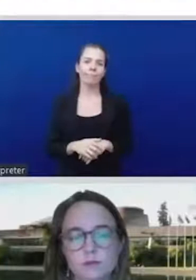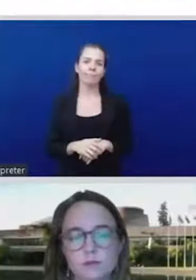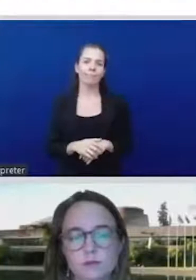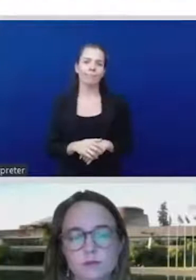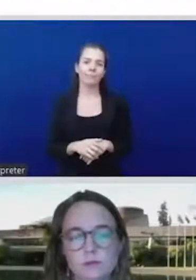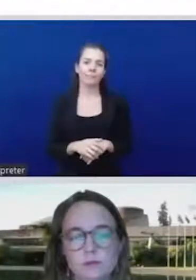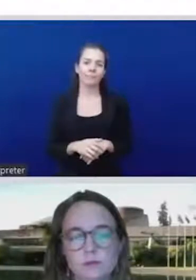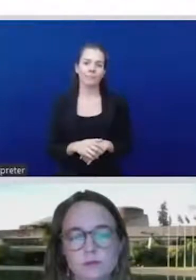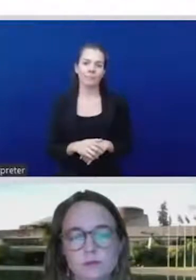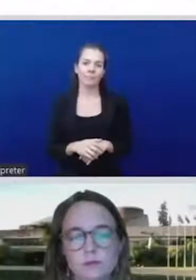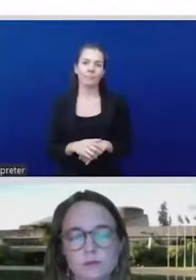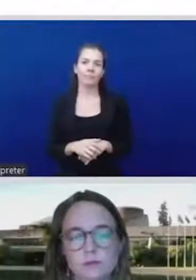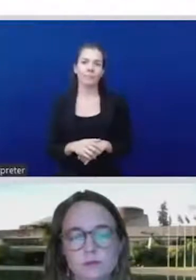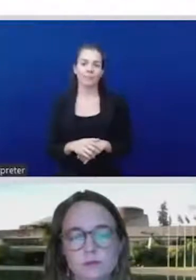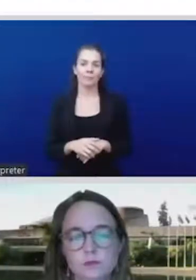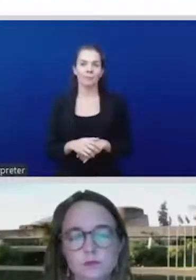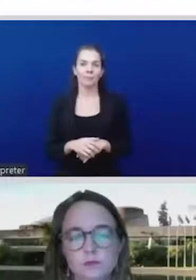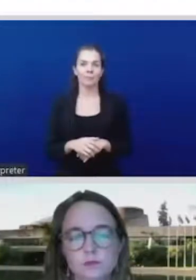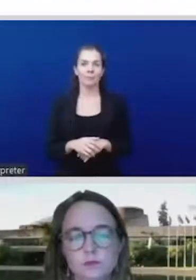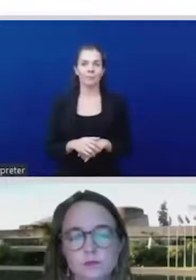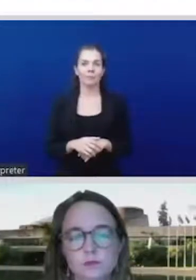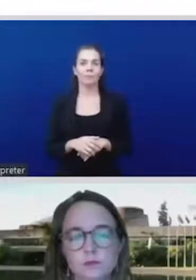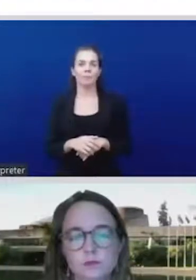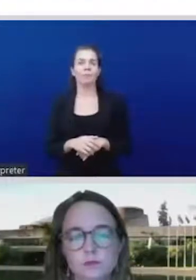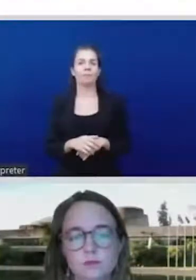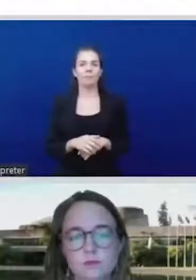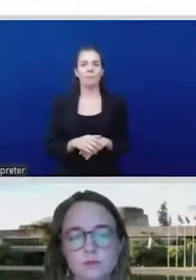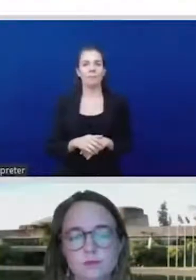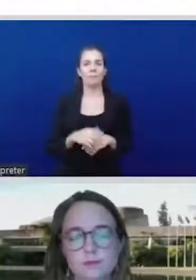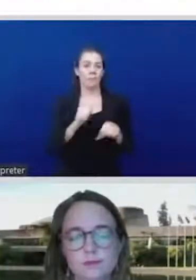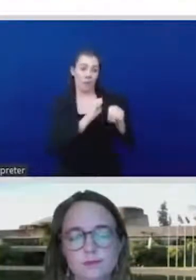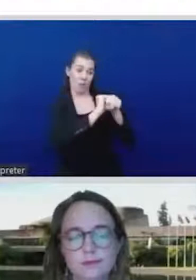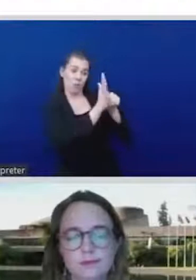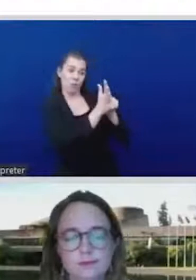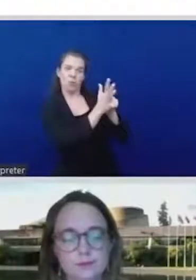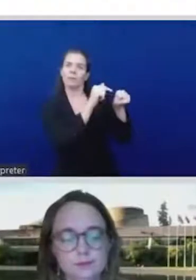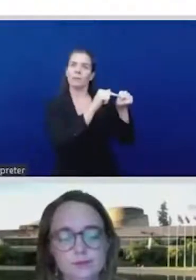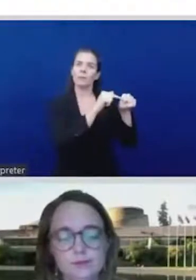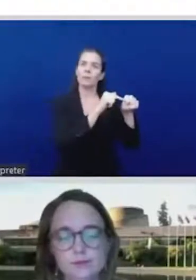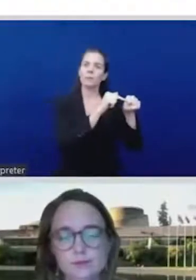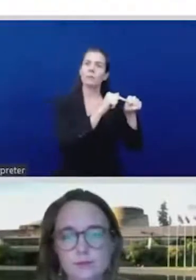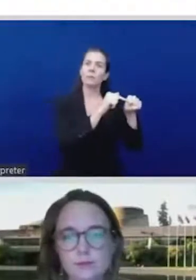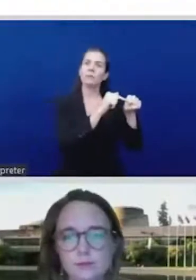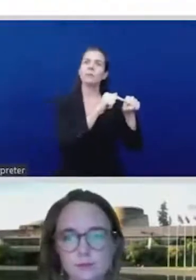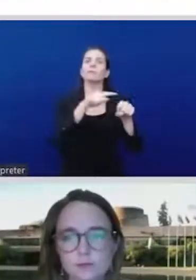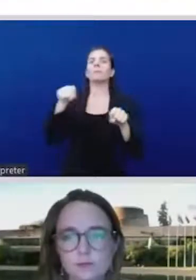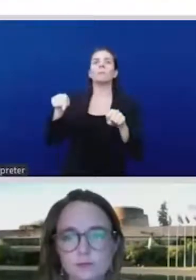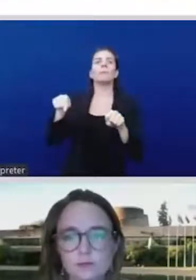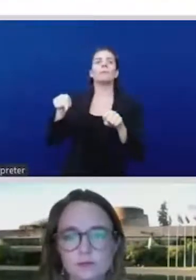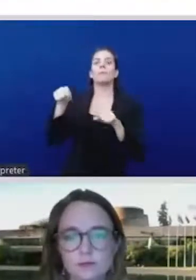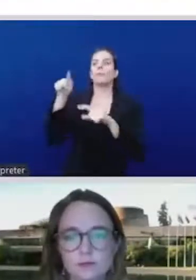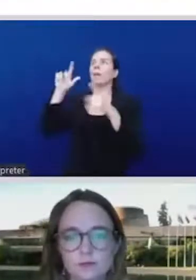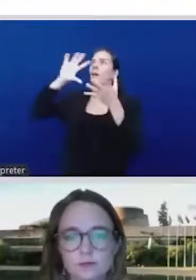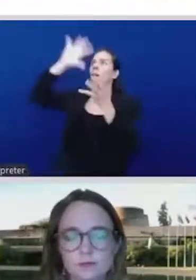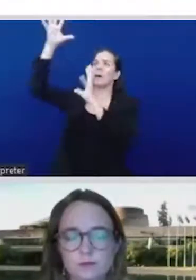recovery and COVID recovery, right? So all of those things are very important discussion. This morning, Karen going to talk about building